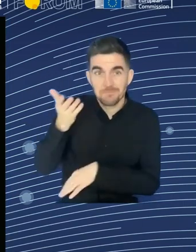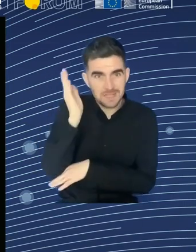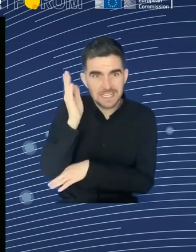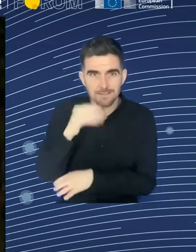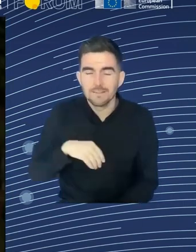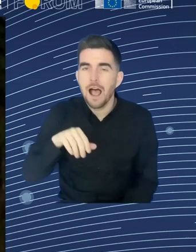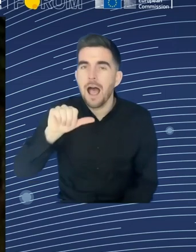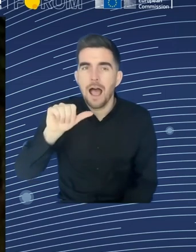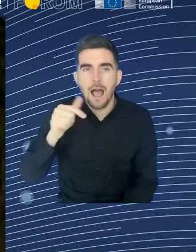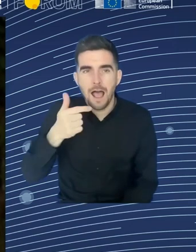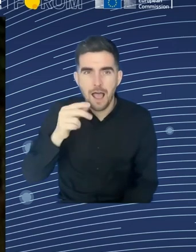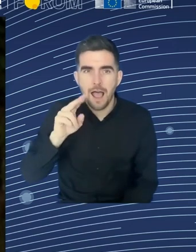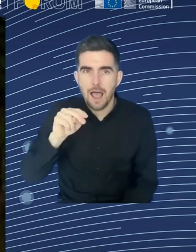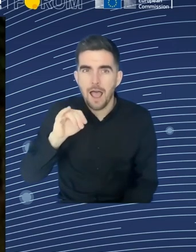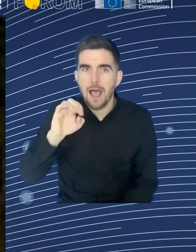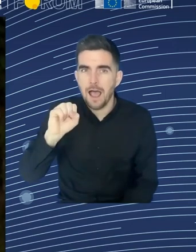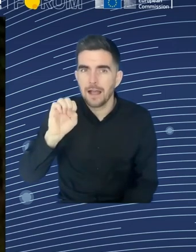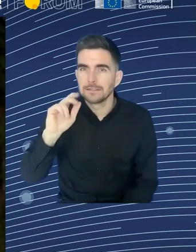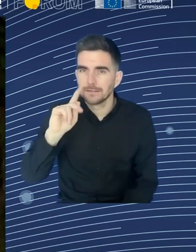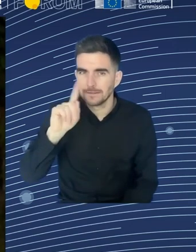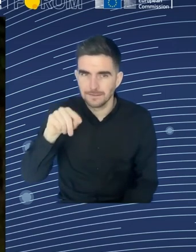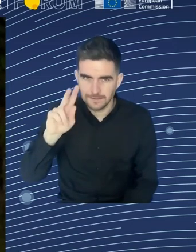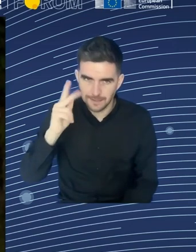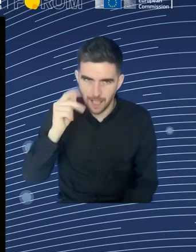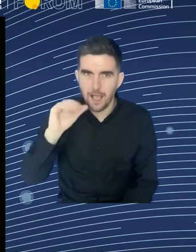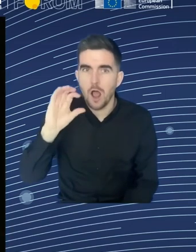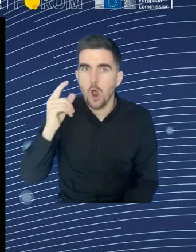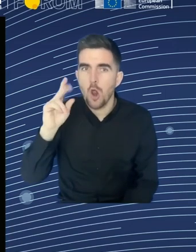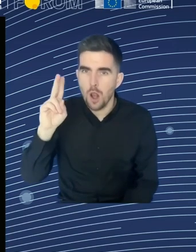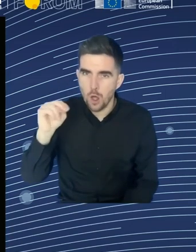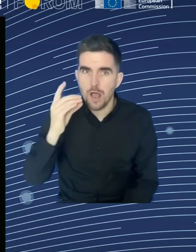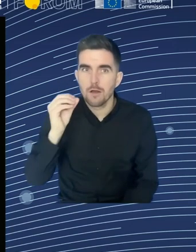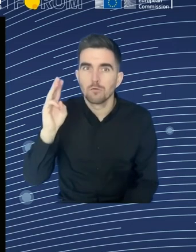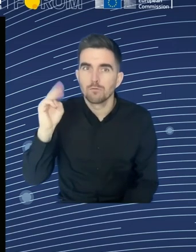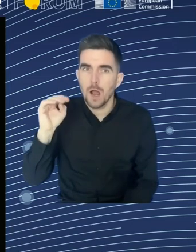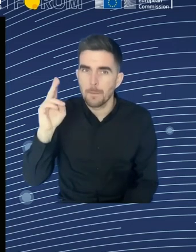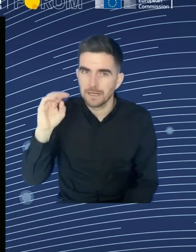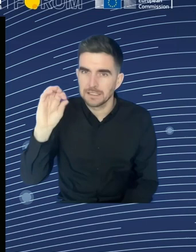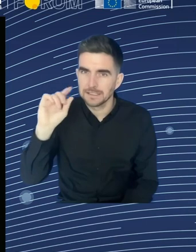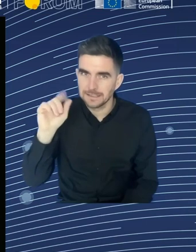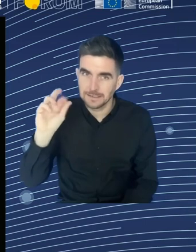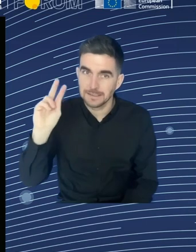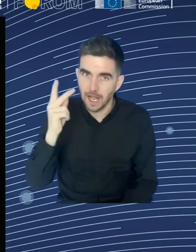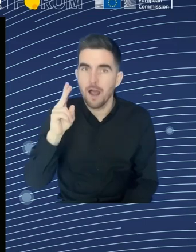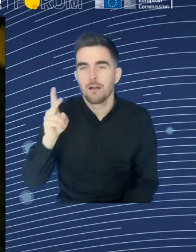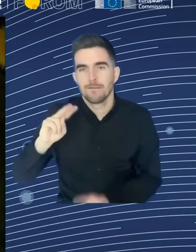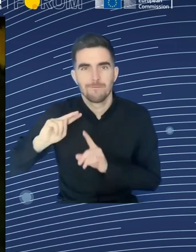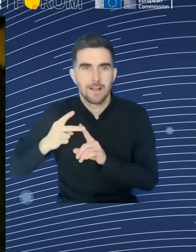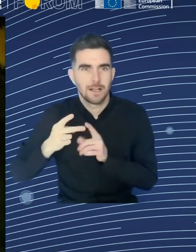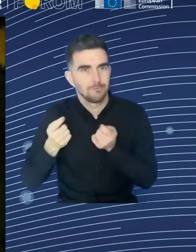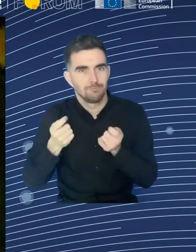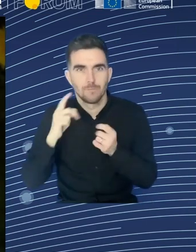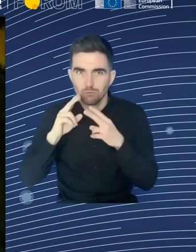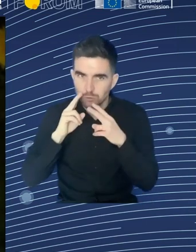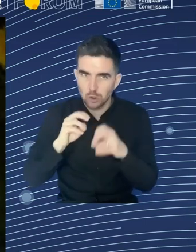Social Policy at the University of Oxford. Tanya Christova is Mayor of the Gabrovo Municipality and a member of the